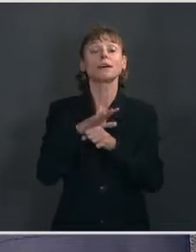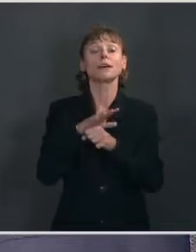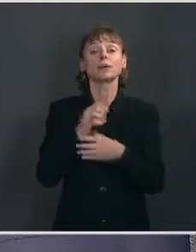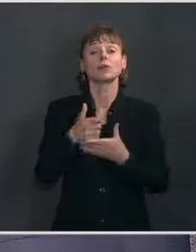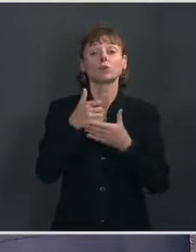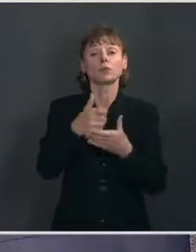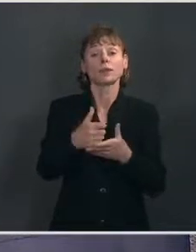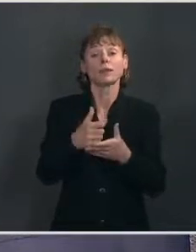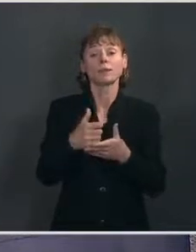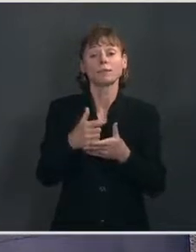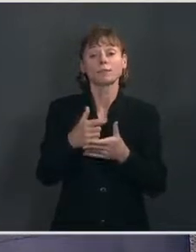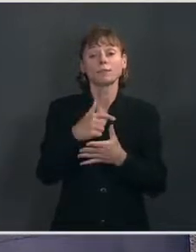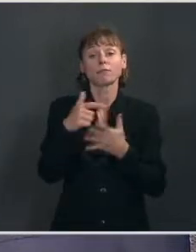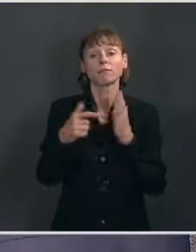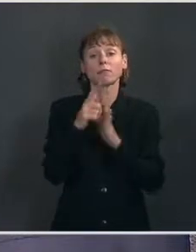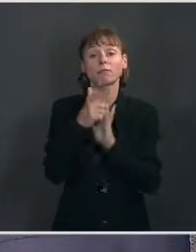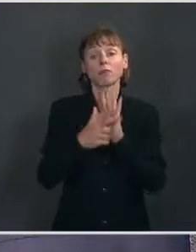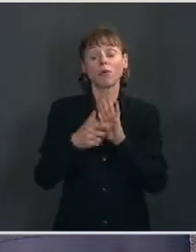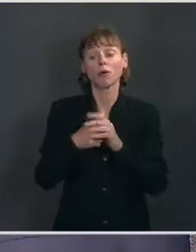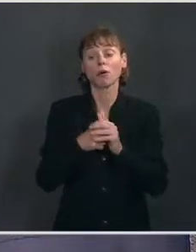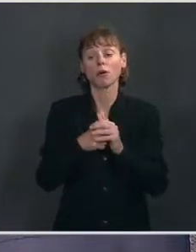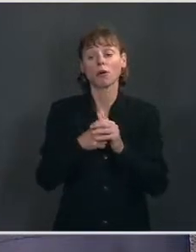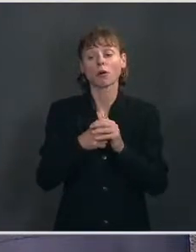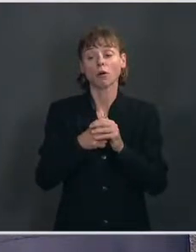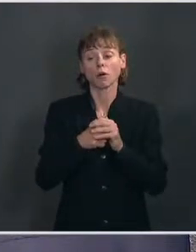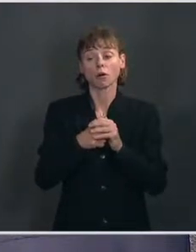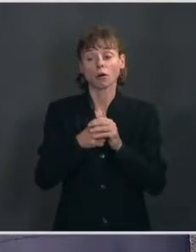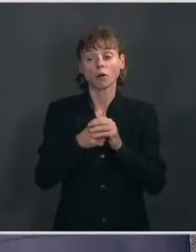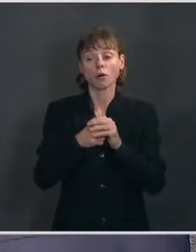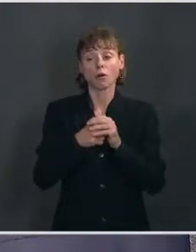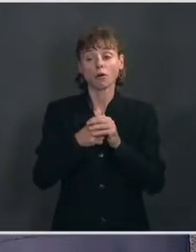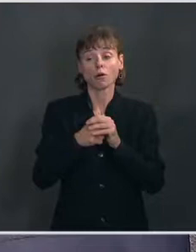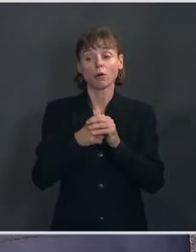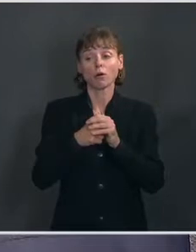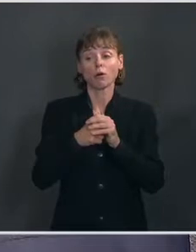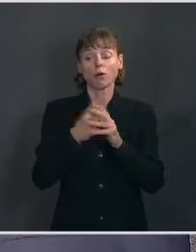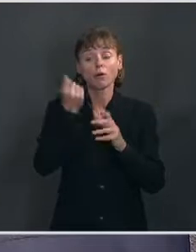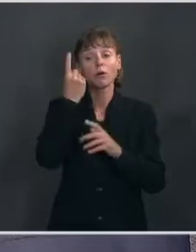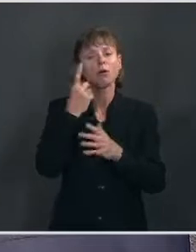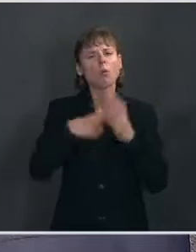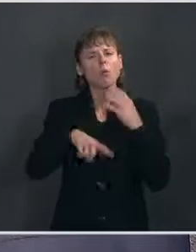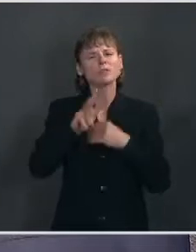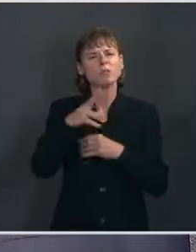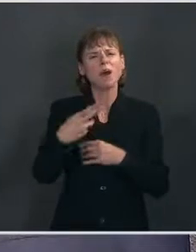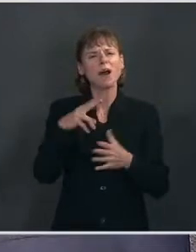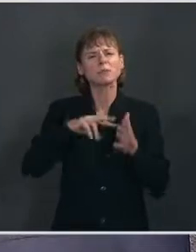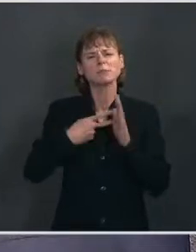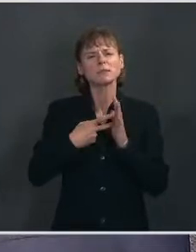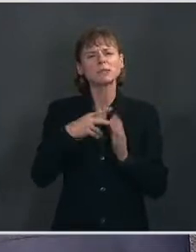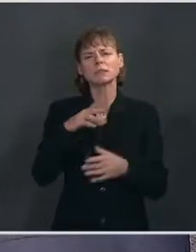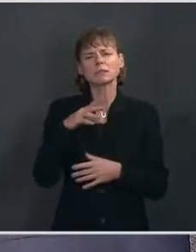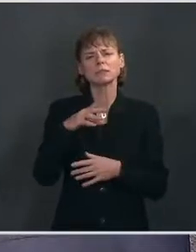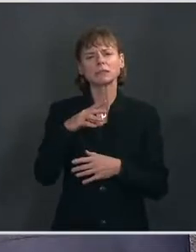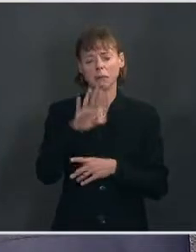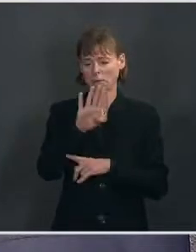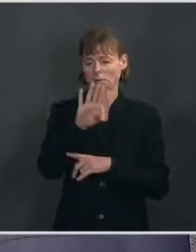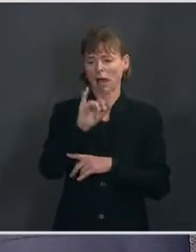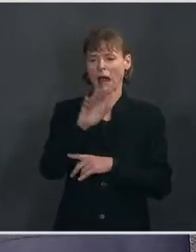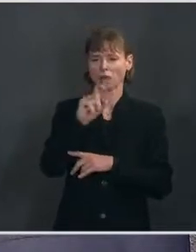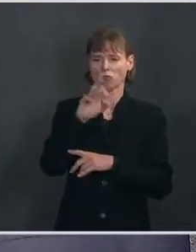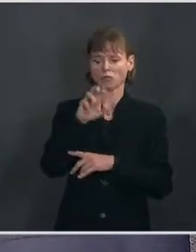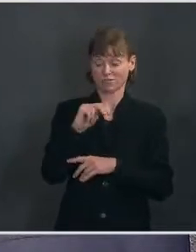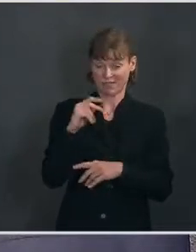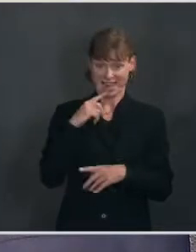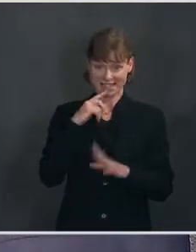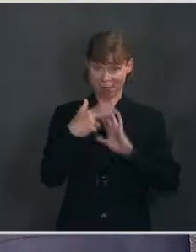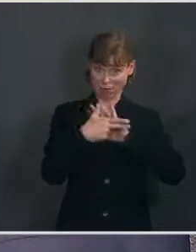understanding what, you know, the White House means by bipartisan, would you consider a bill bipartisan if it